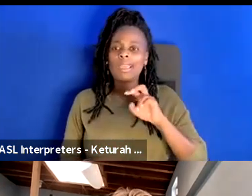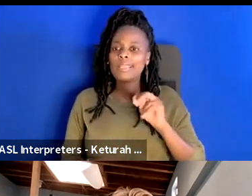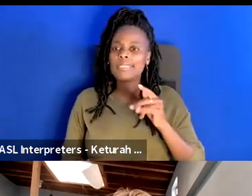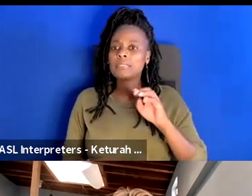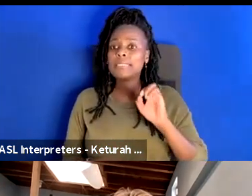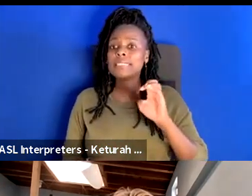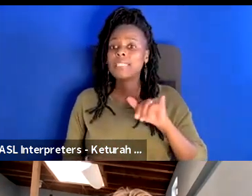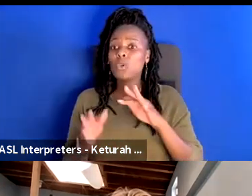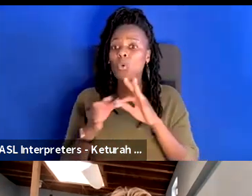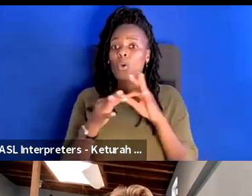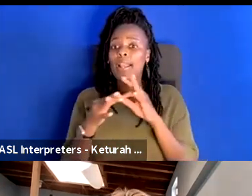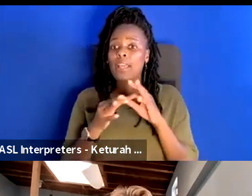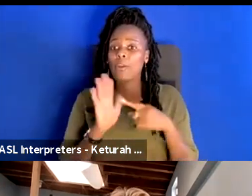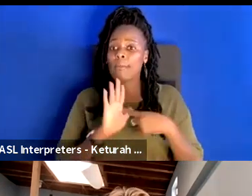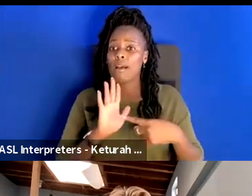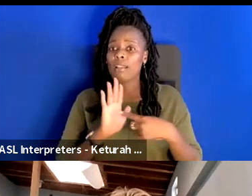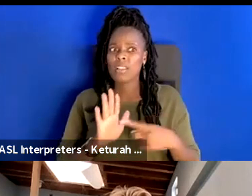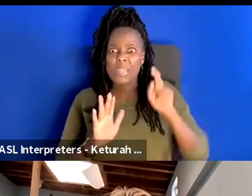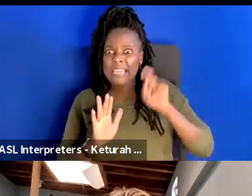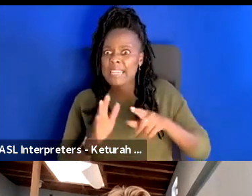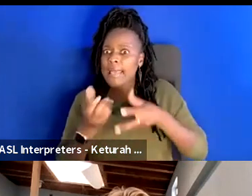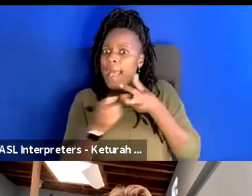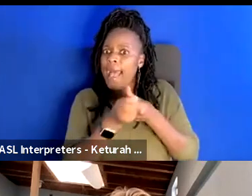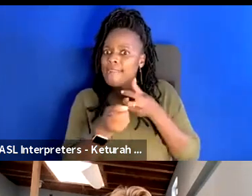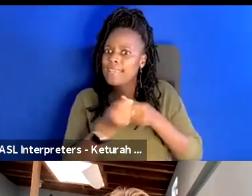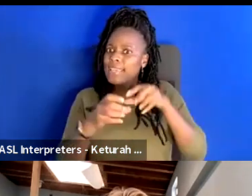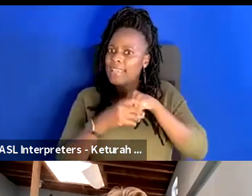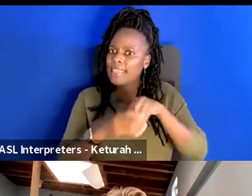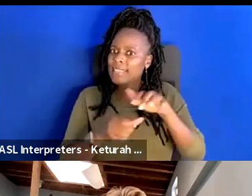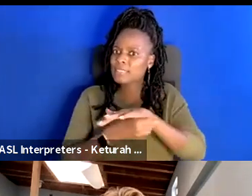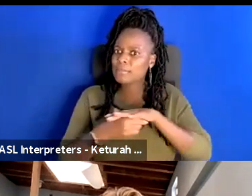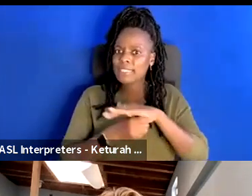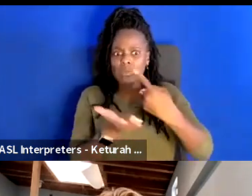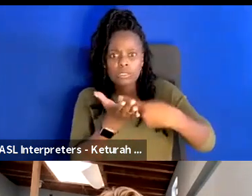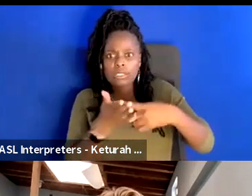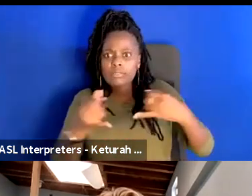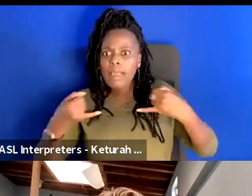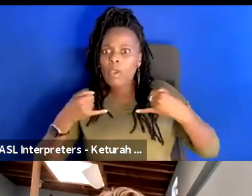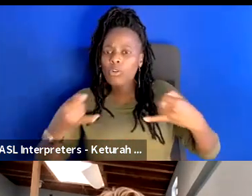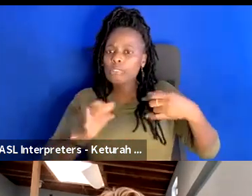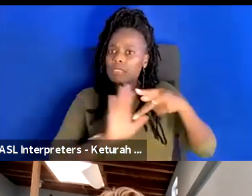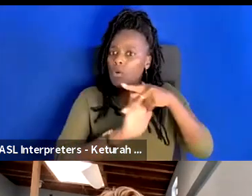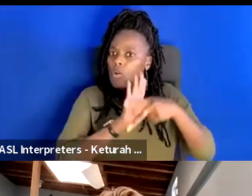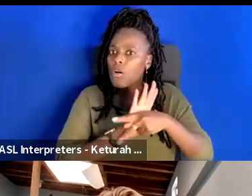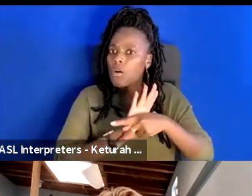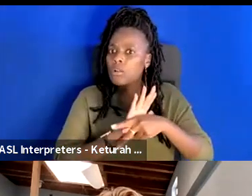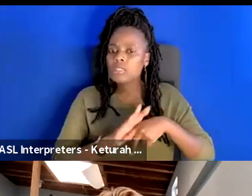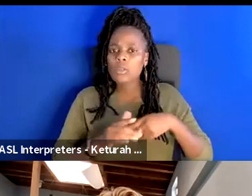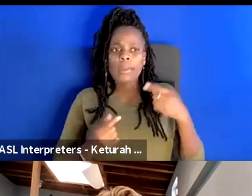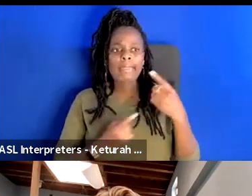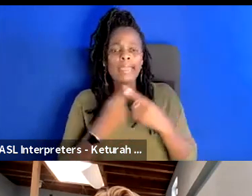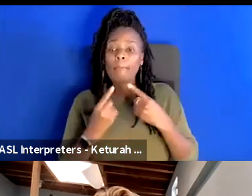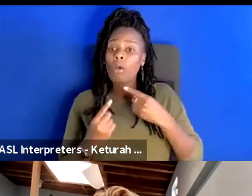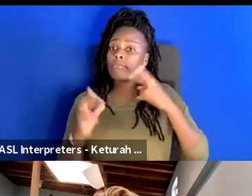to be an advocate in those spaces to discuss boundaries and protocols and these kinds of things. As we're speaking about front of house.